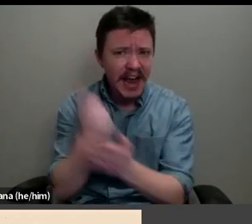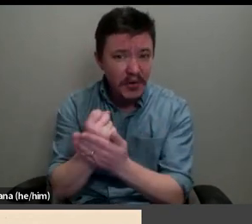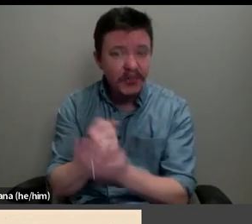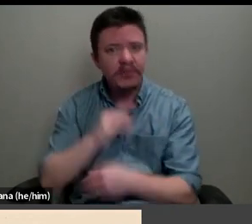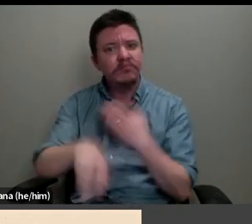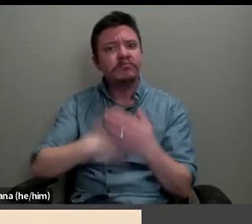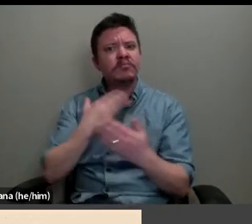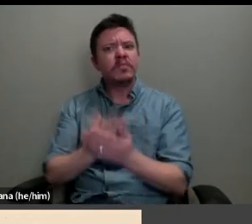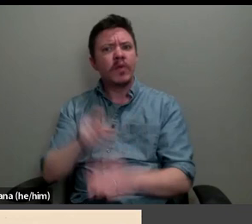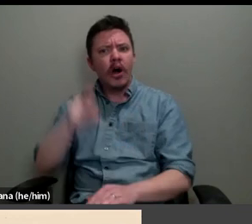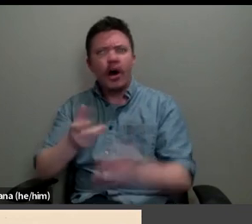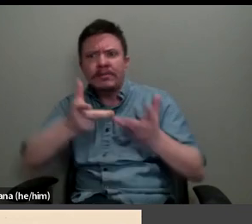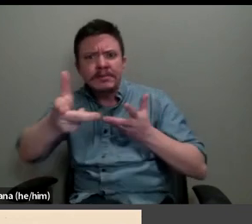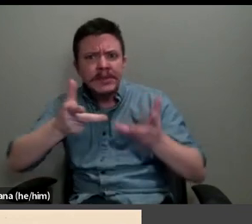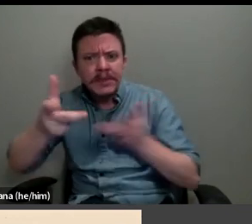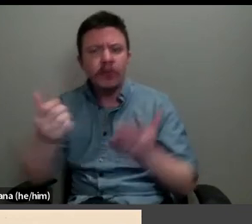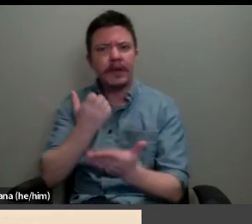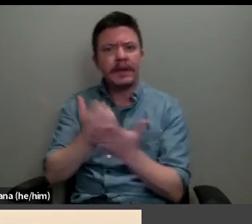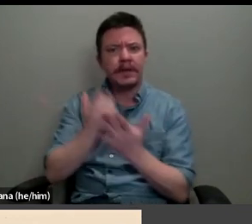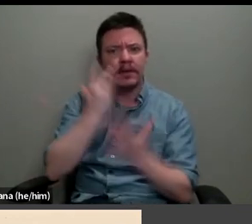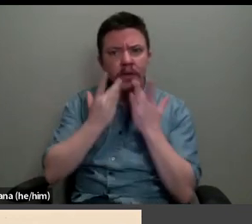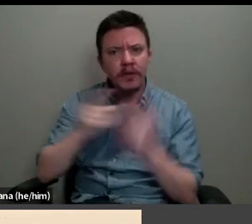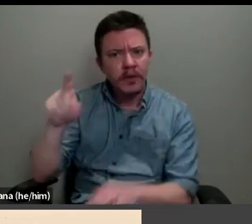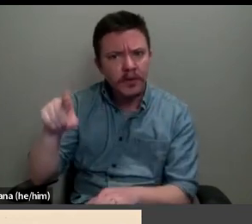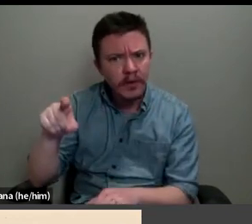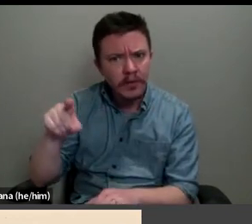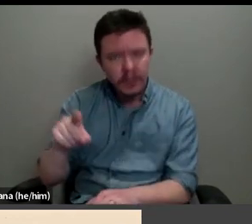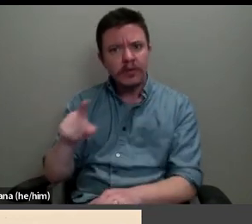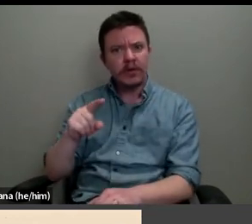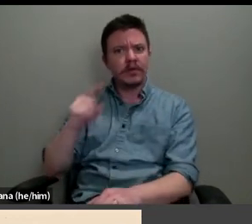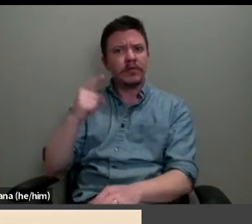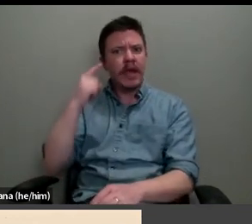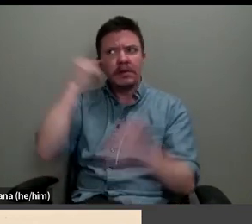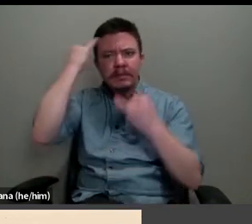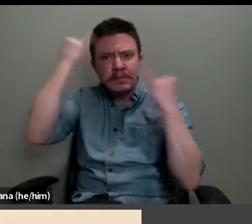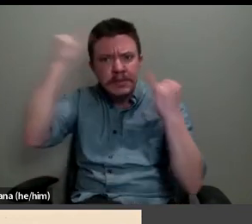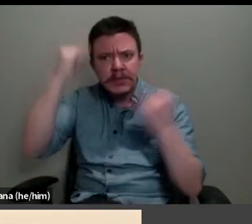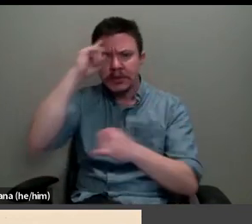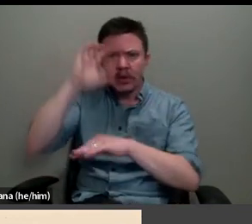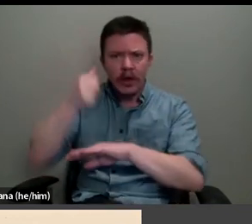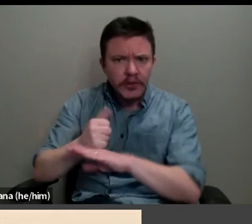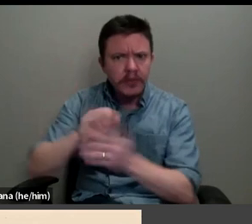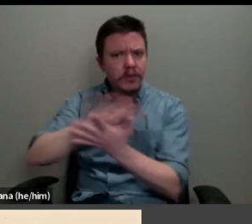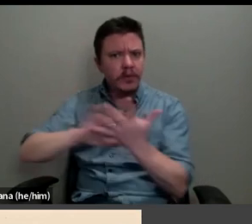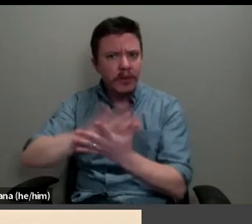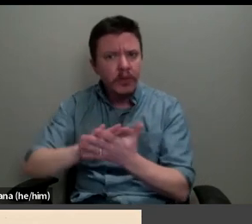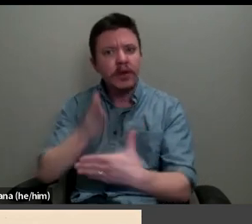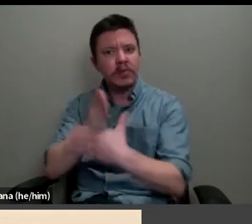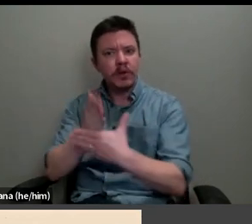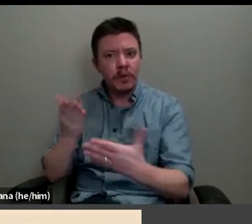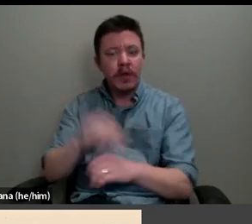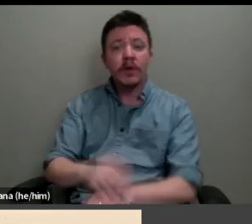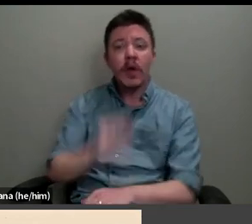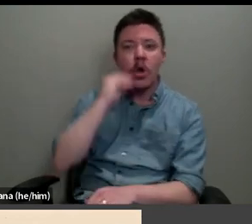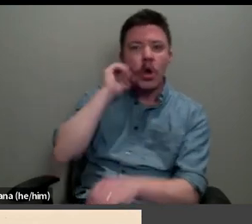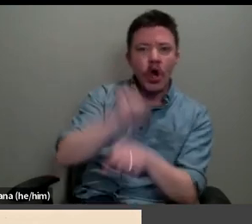economic necessity and ideological ambiguity of homework and housework in ways that